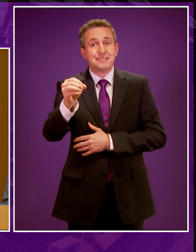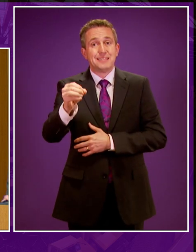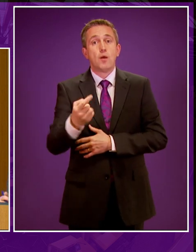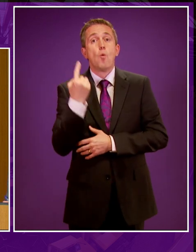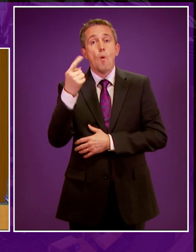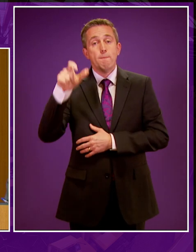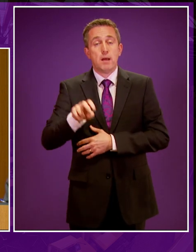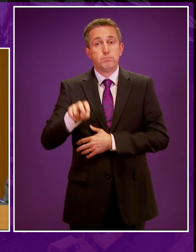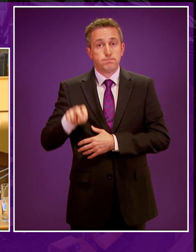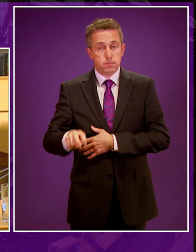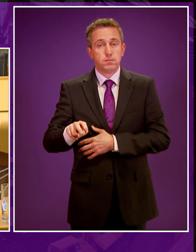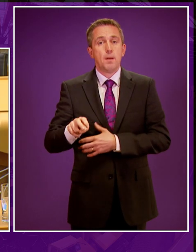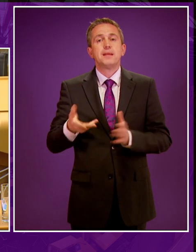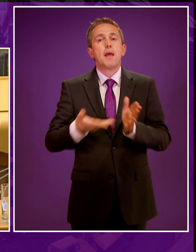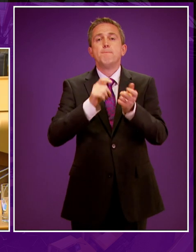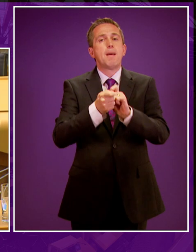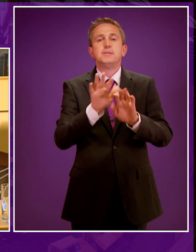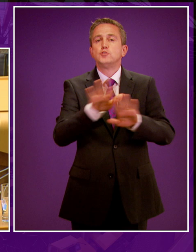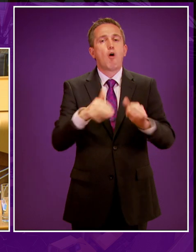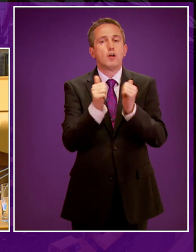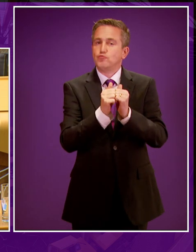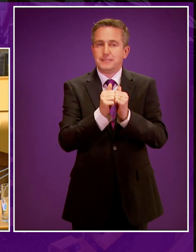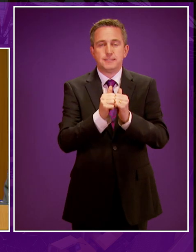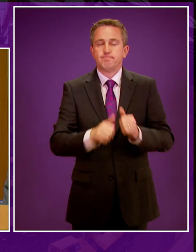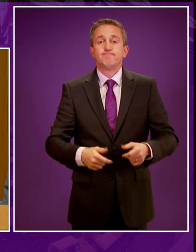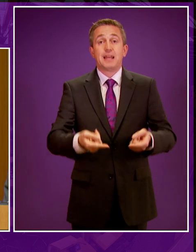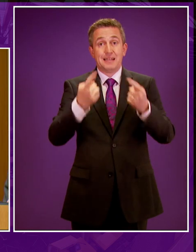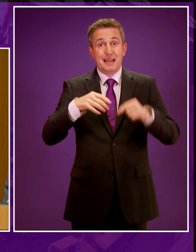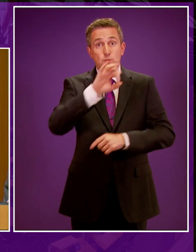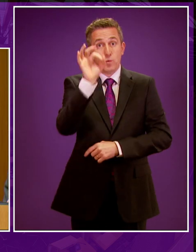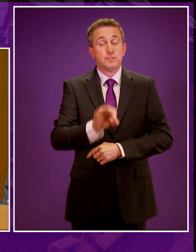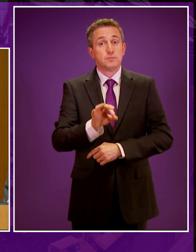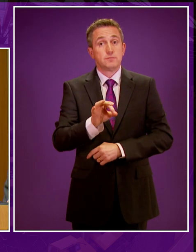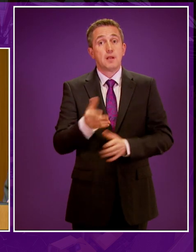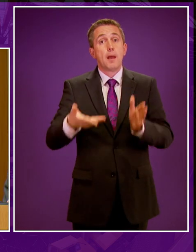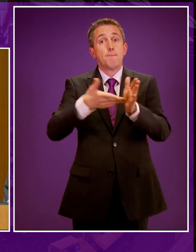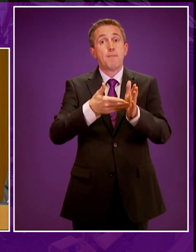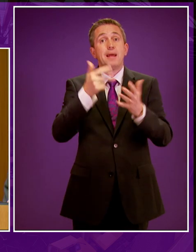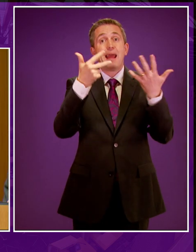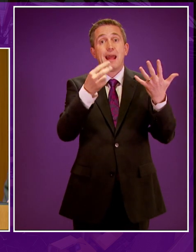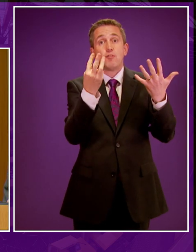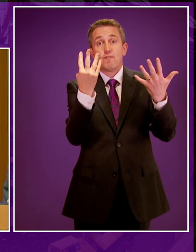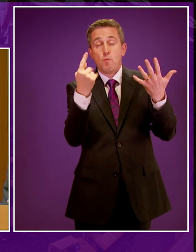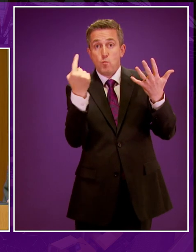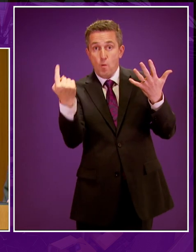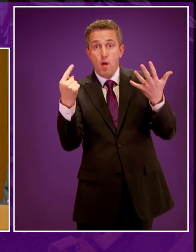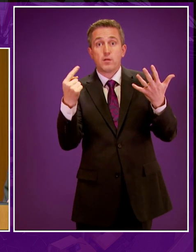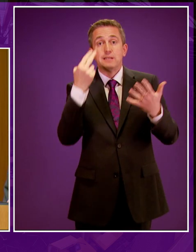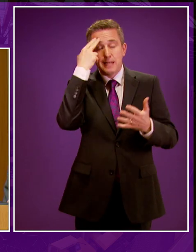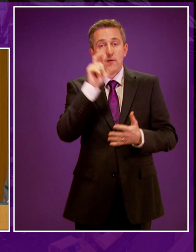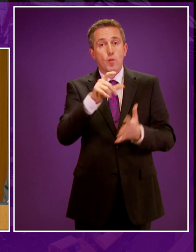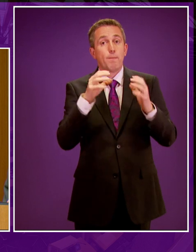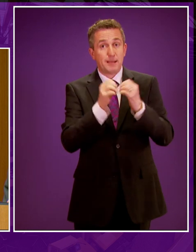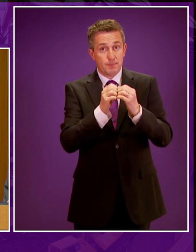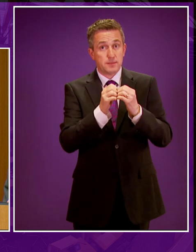There was one abstention. The amendment is therefore not agreed. The next question is that amendment 8341.1 in the name of Claudia